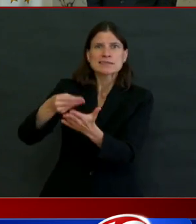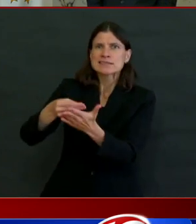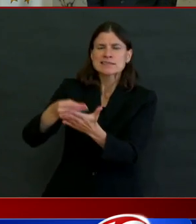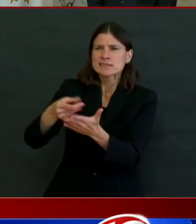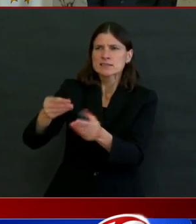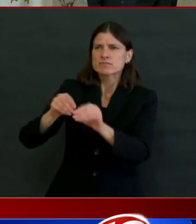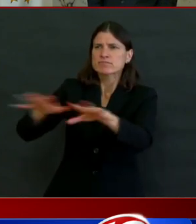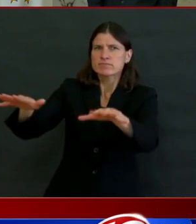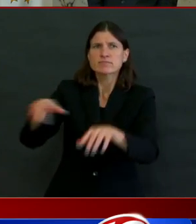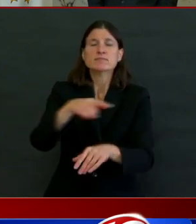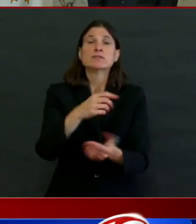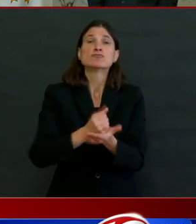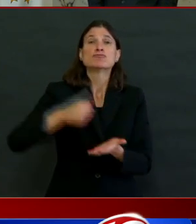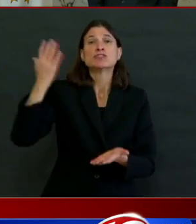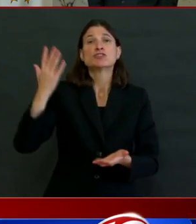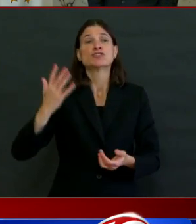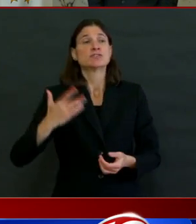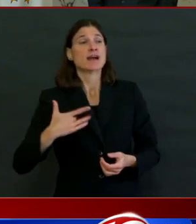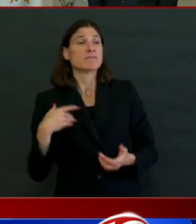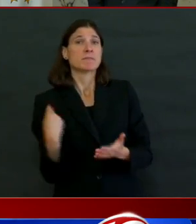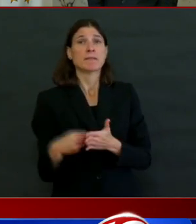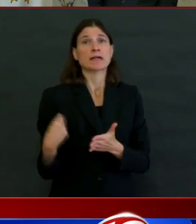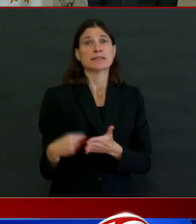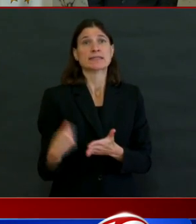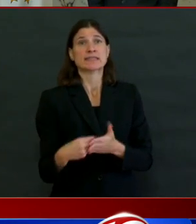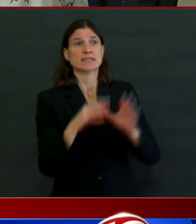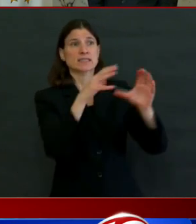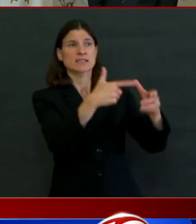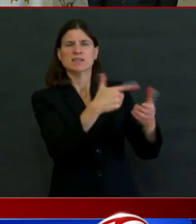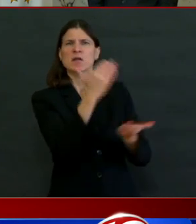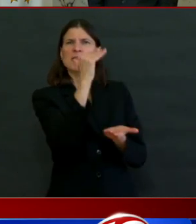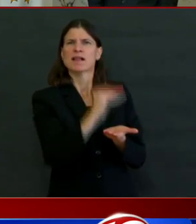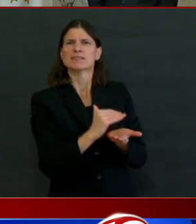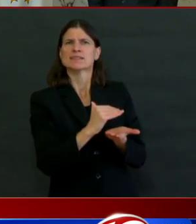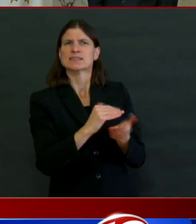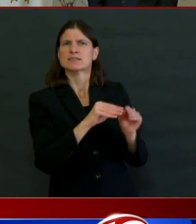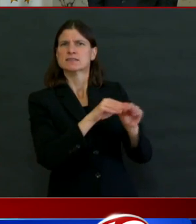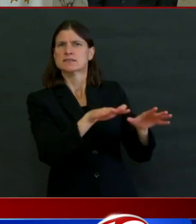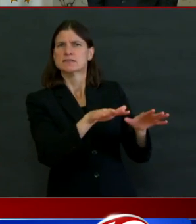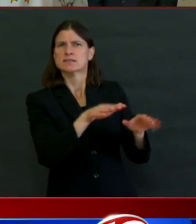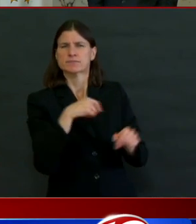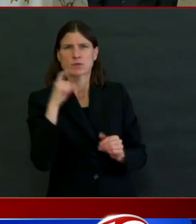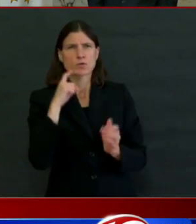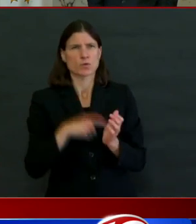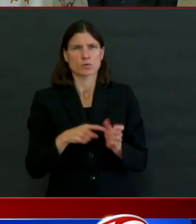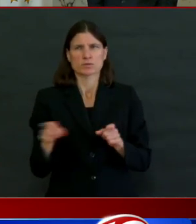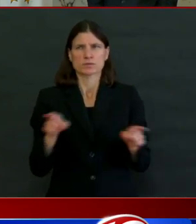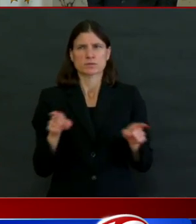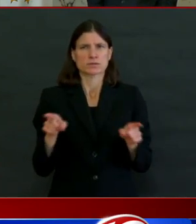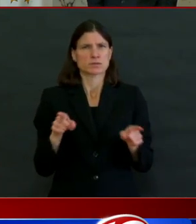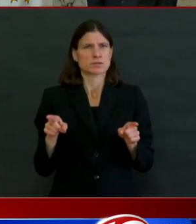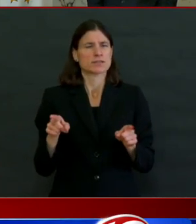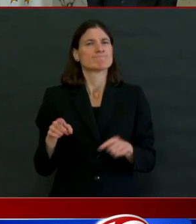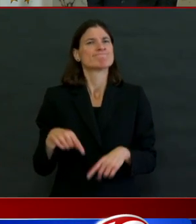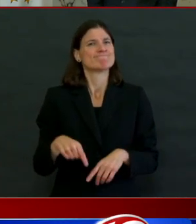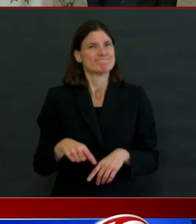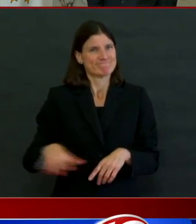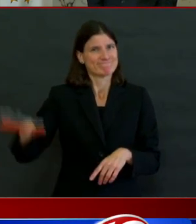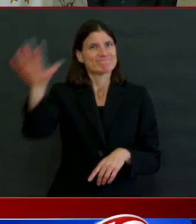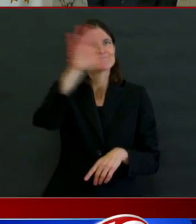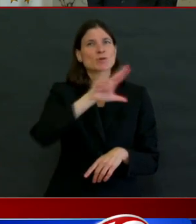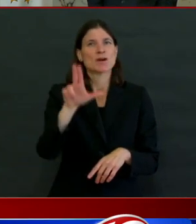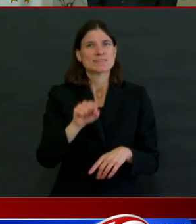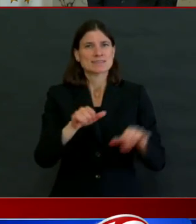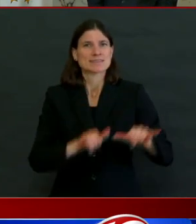and across the country. And what we're seeing here in Rhode Island and across the country is the outcomes